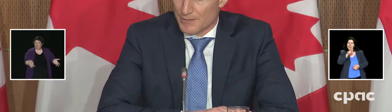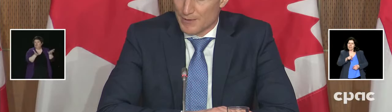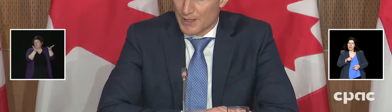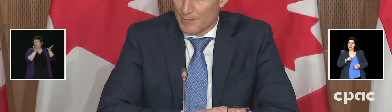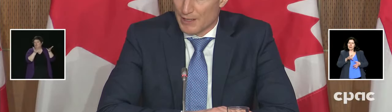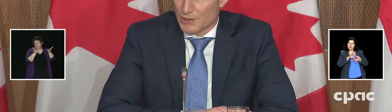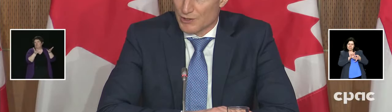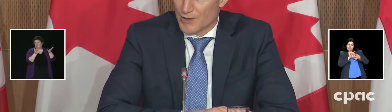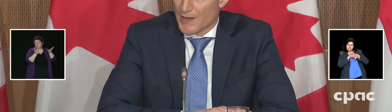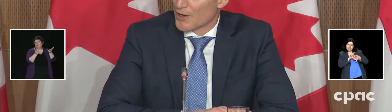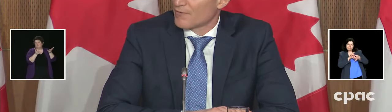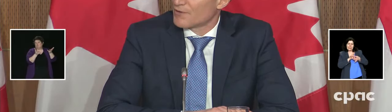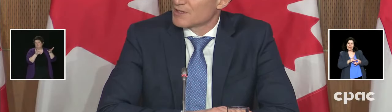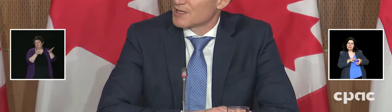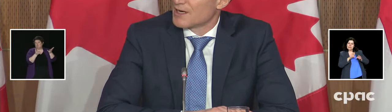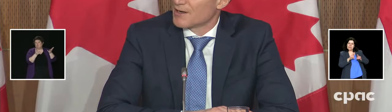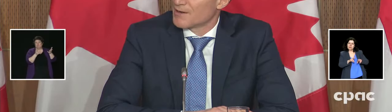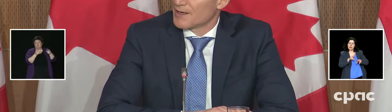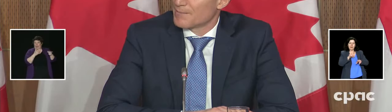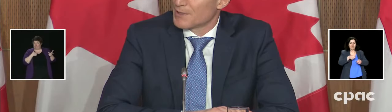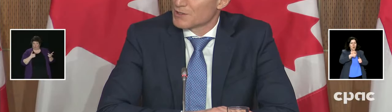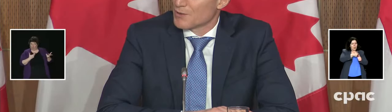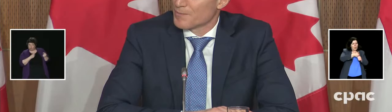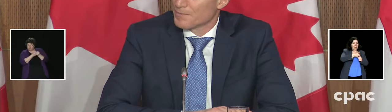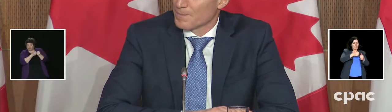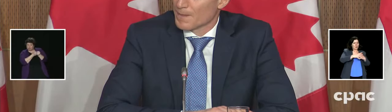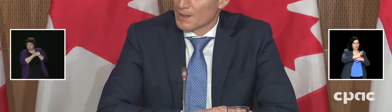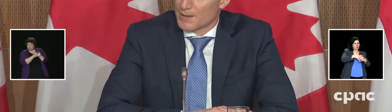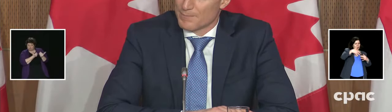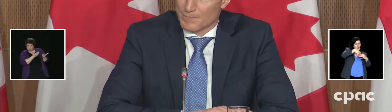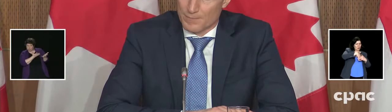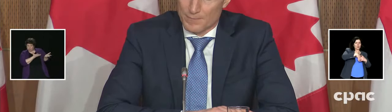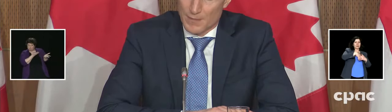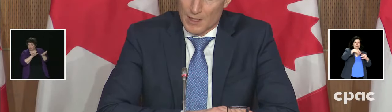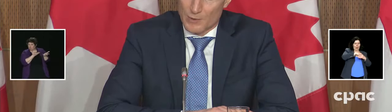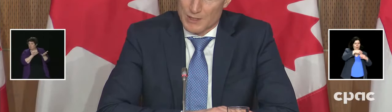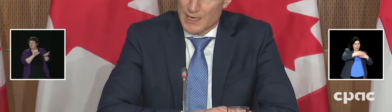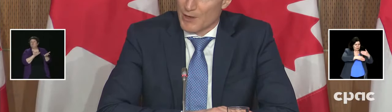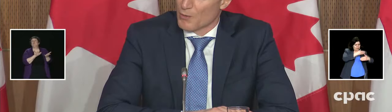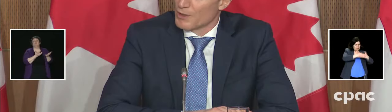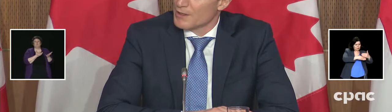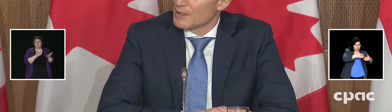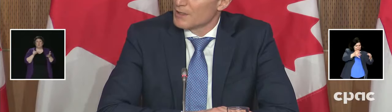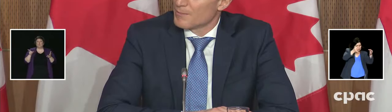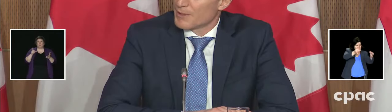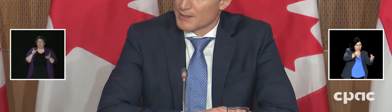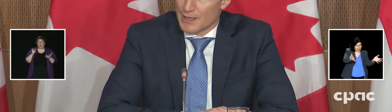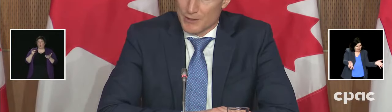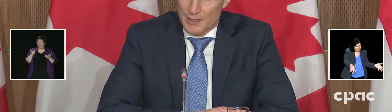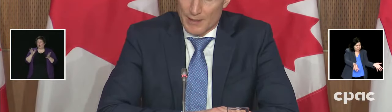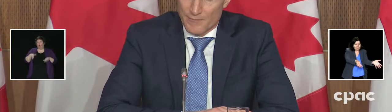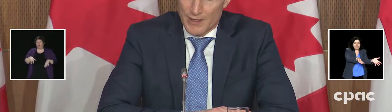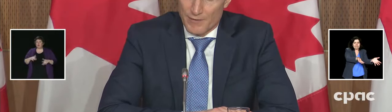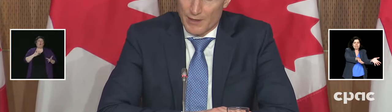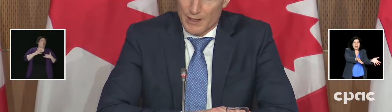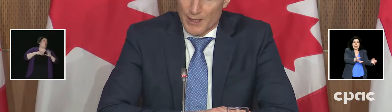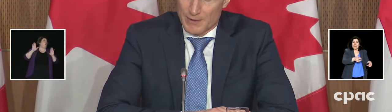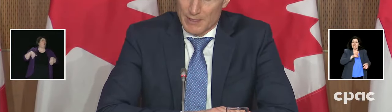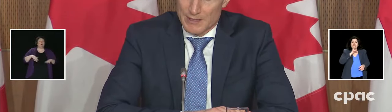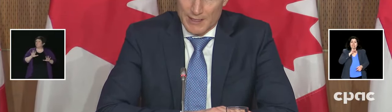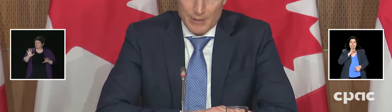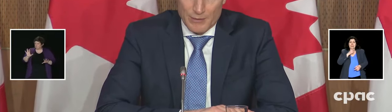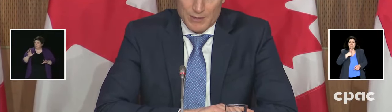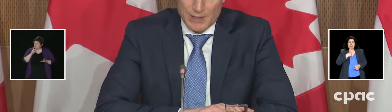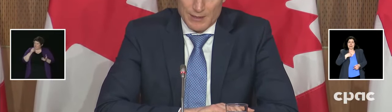making sure that that offer is there. And so I wouldn't say I'm not worried, but I'm very, very